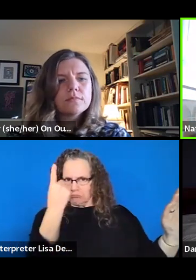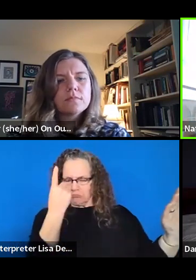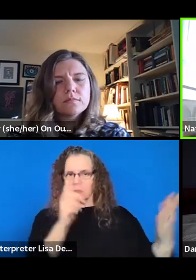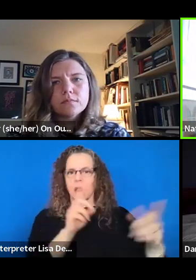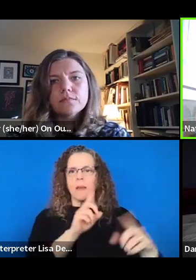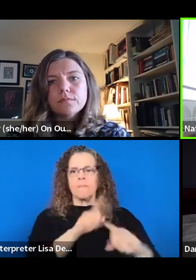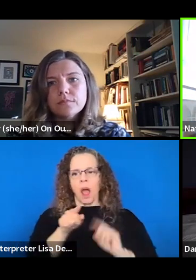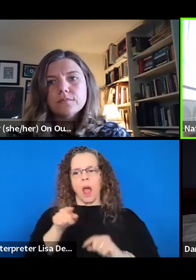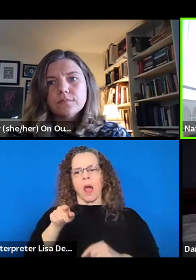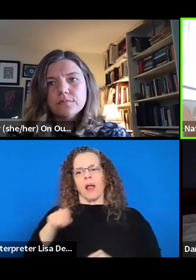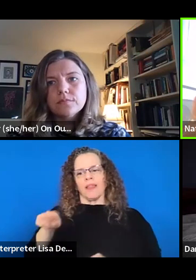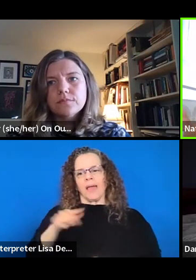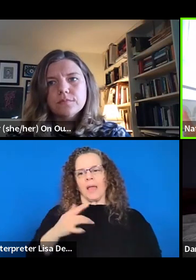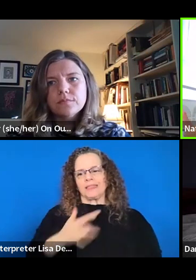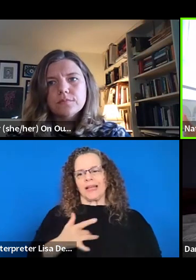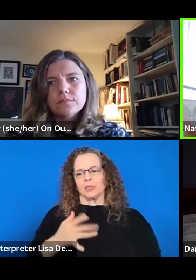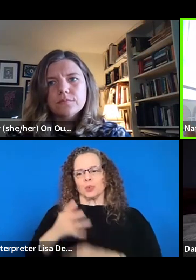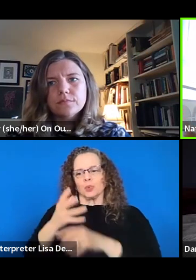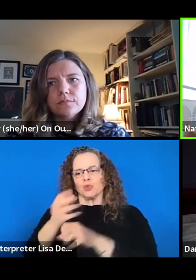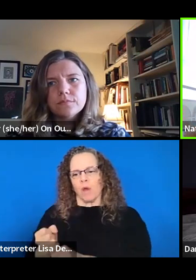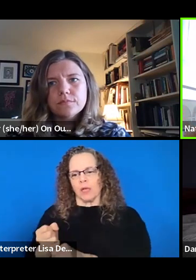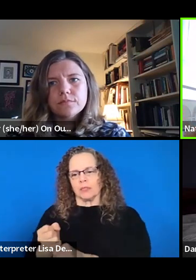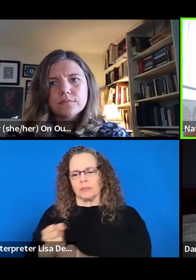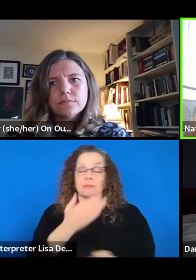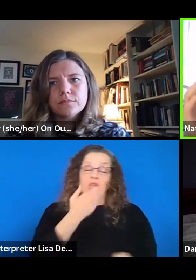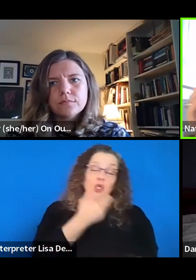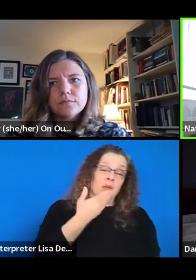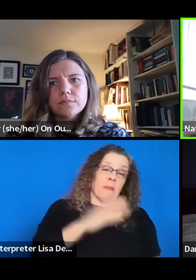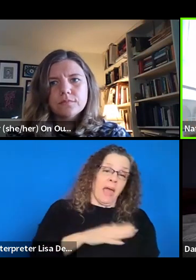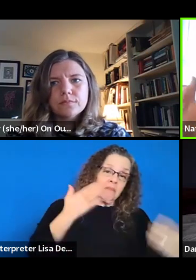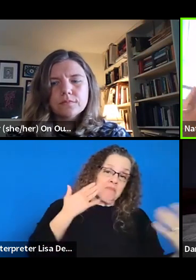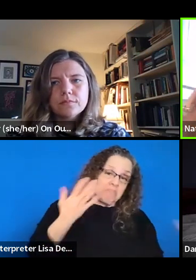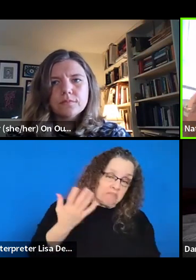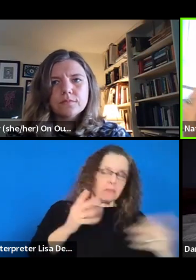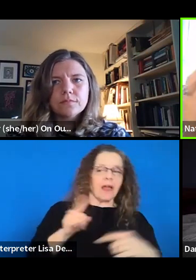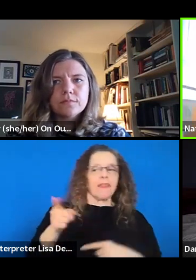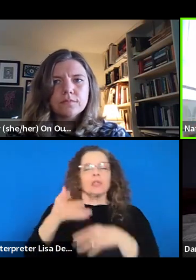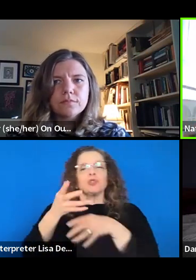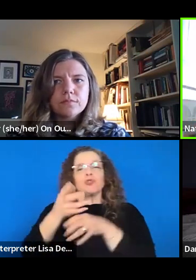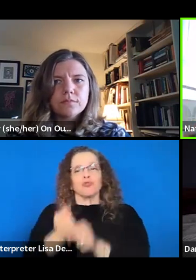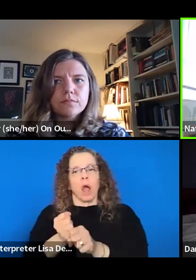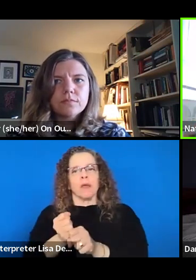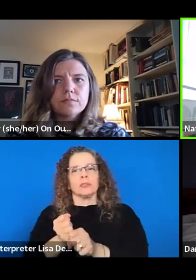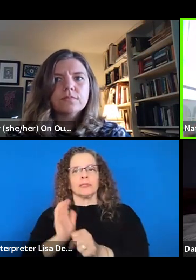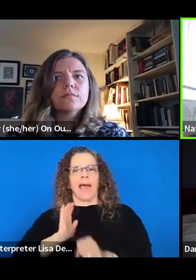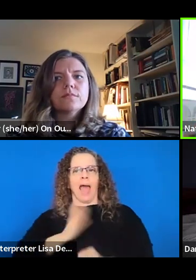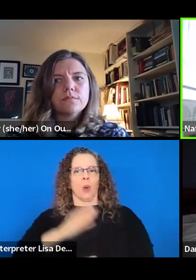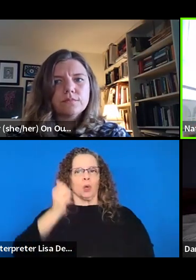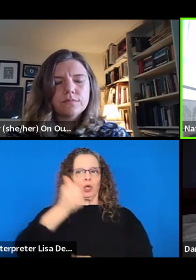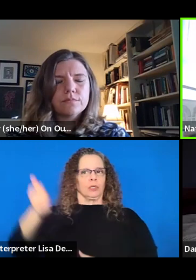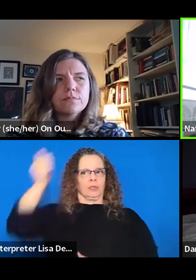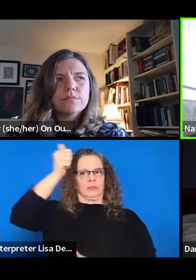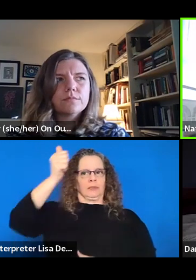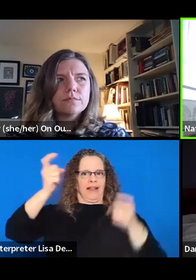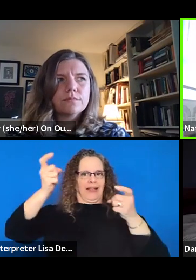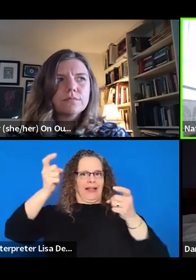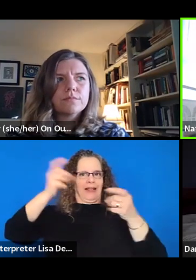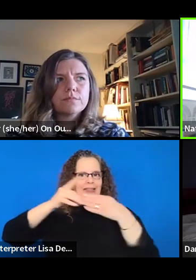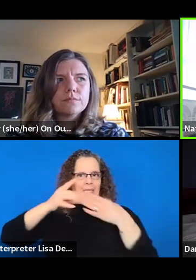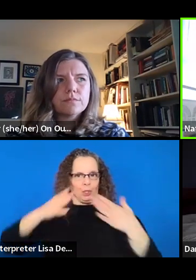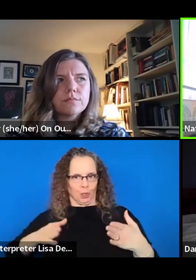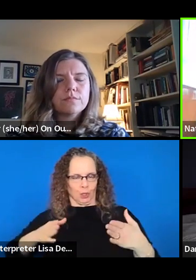for better or worse, the executive leadership of the theater to then use that budget in an equitable way. And